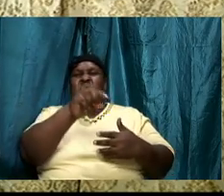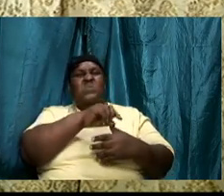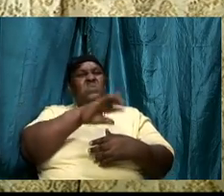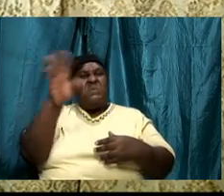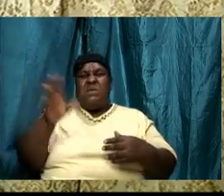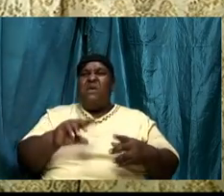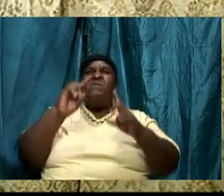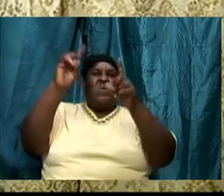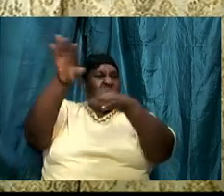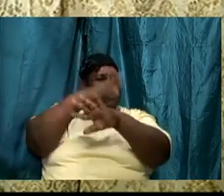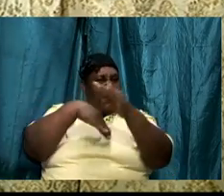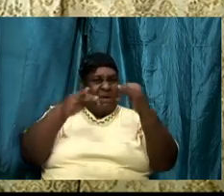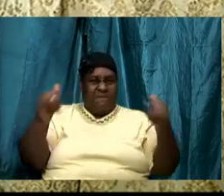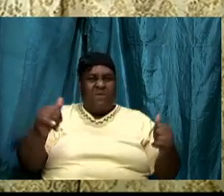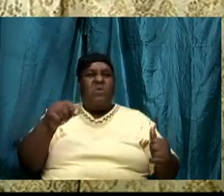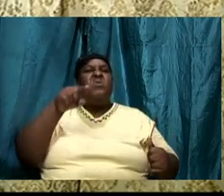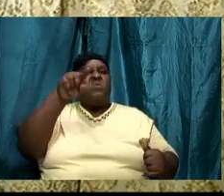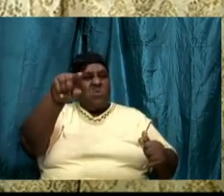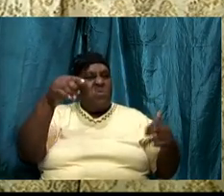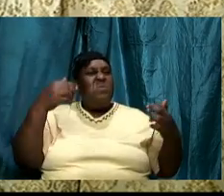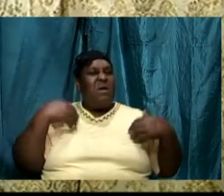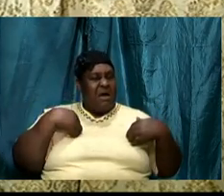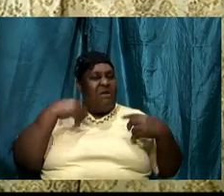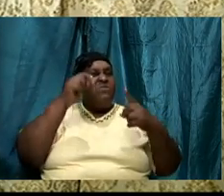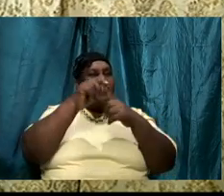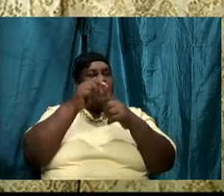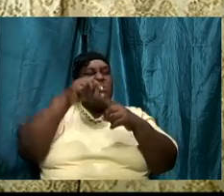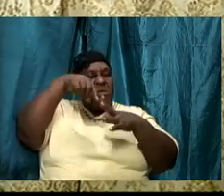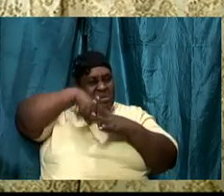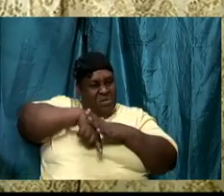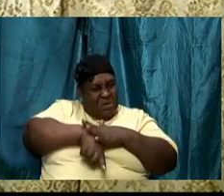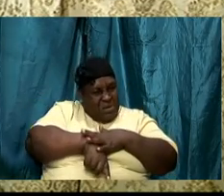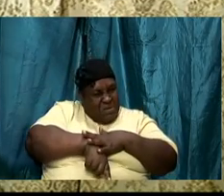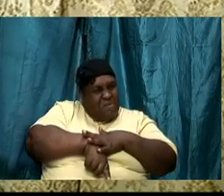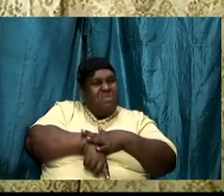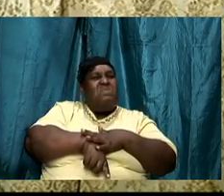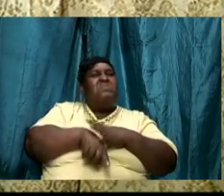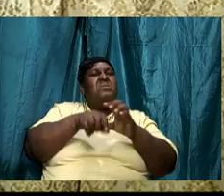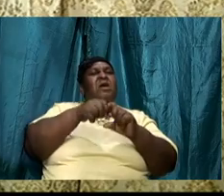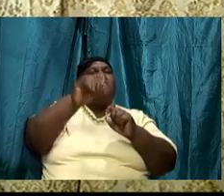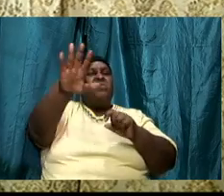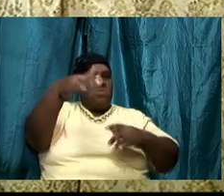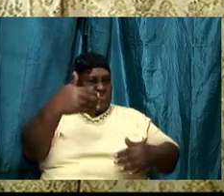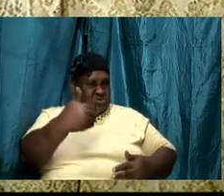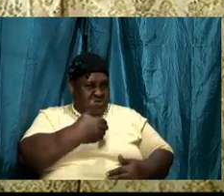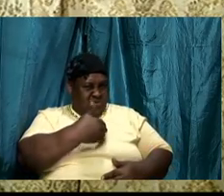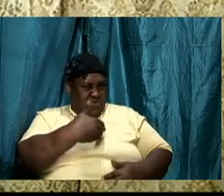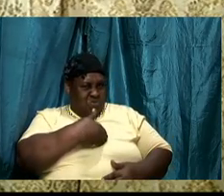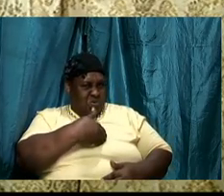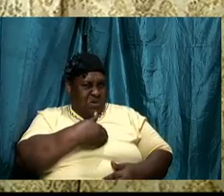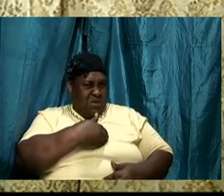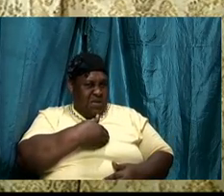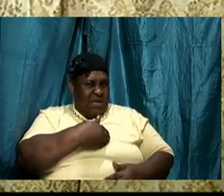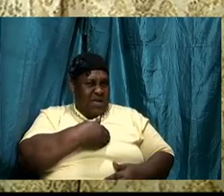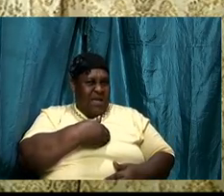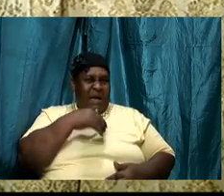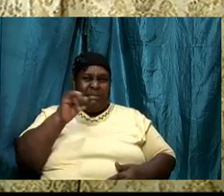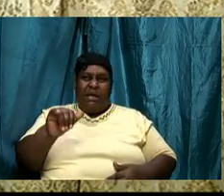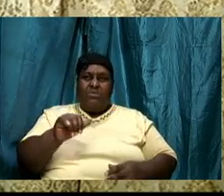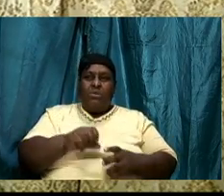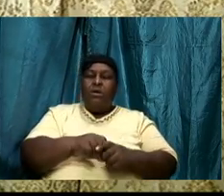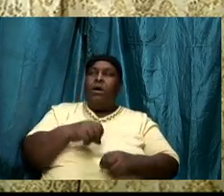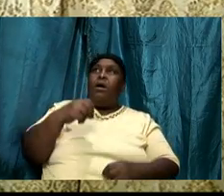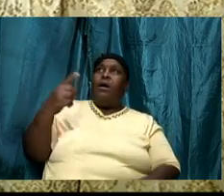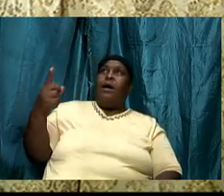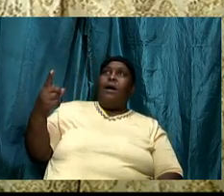you will have the word deep down in the reservoir of your soul that just jumps at you because the Holy